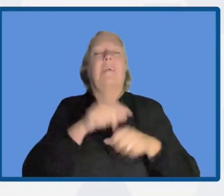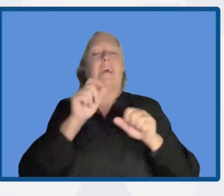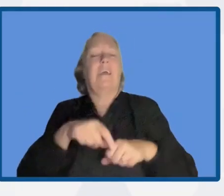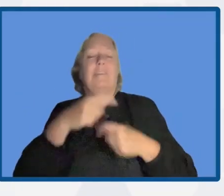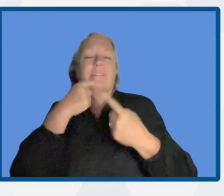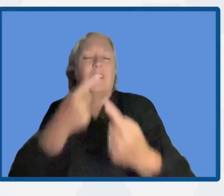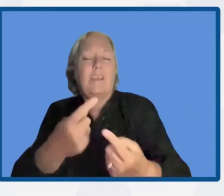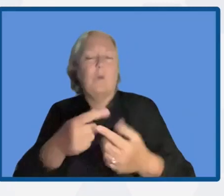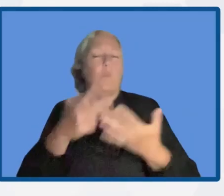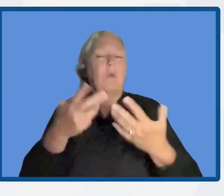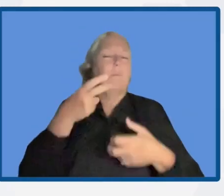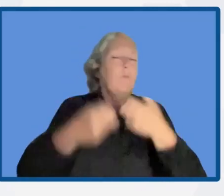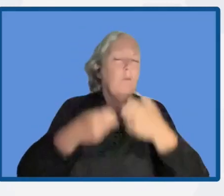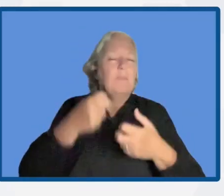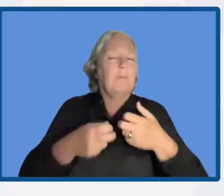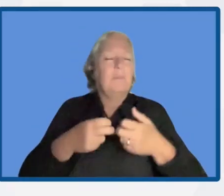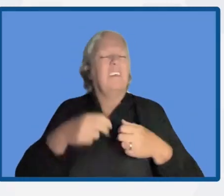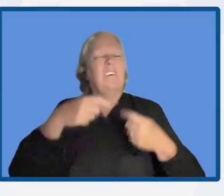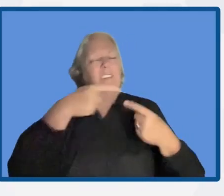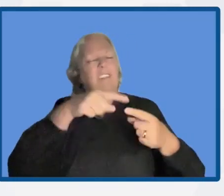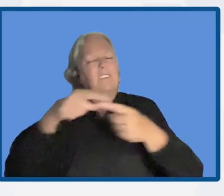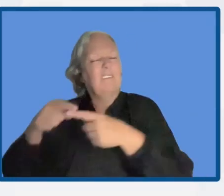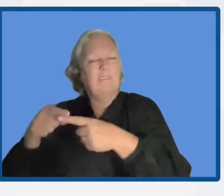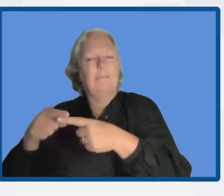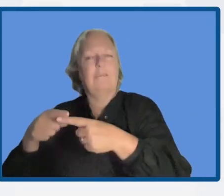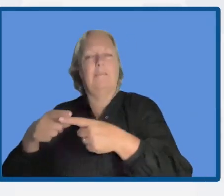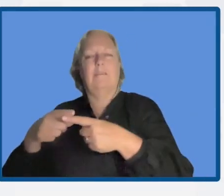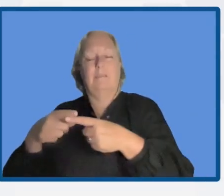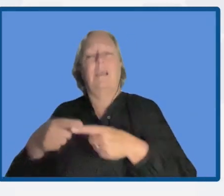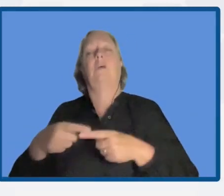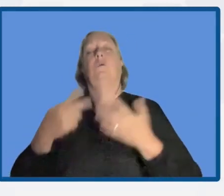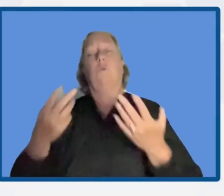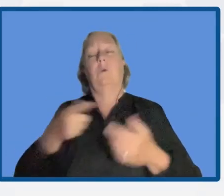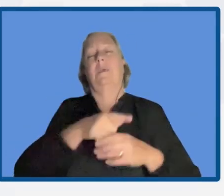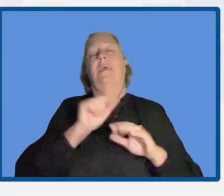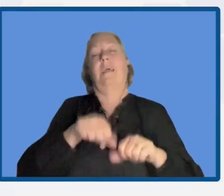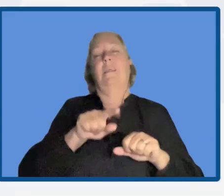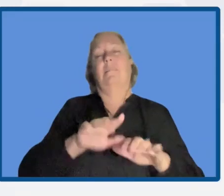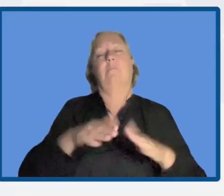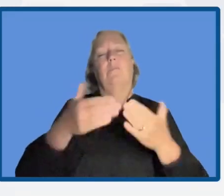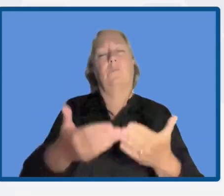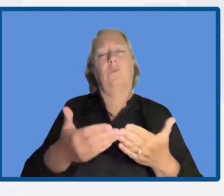problems from different perspectives to be able to provide a joint solution.